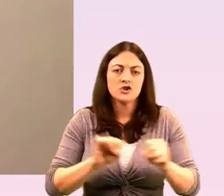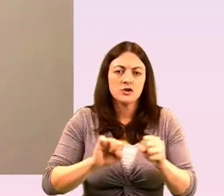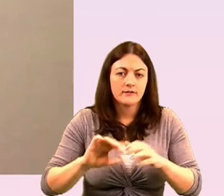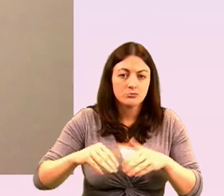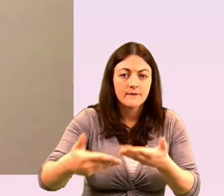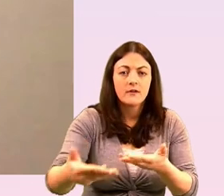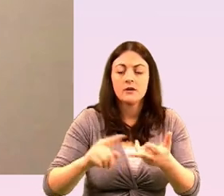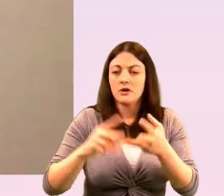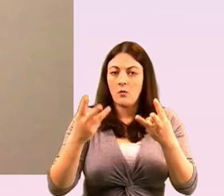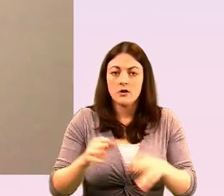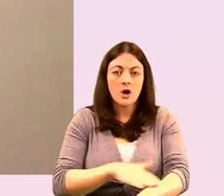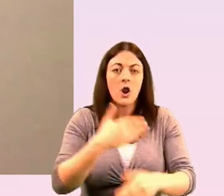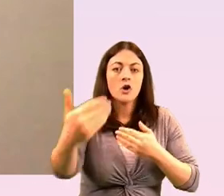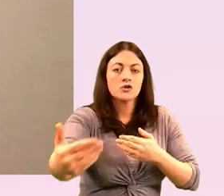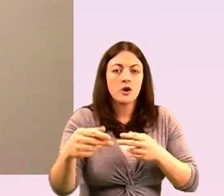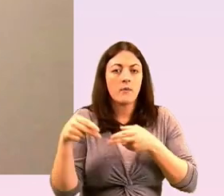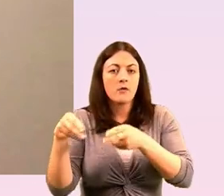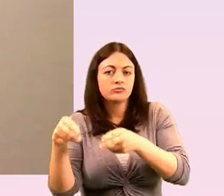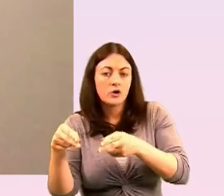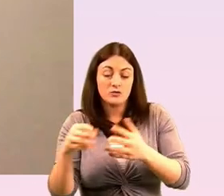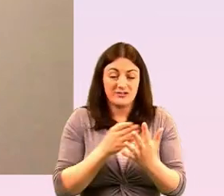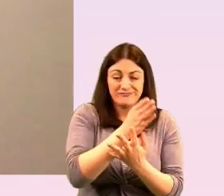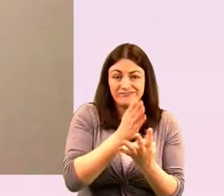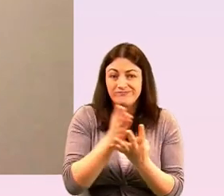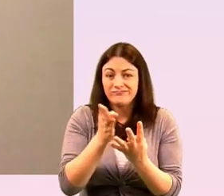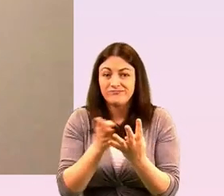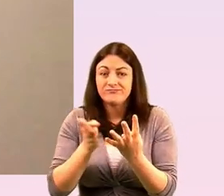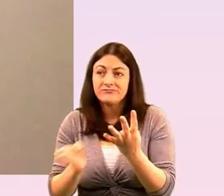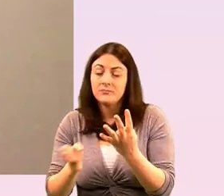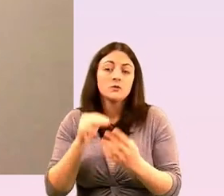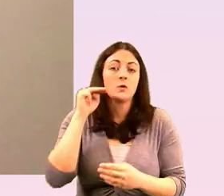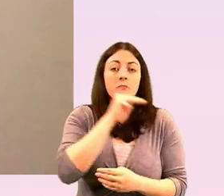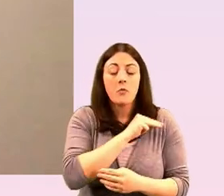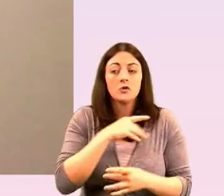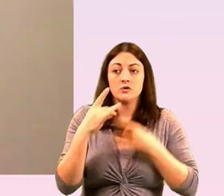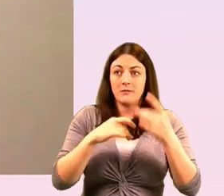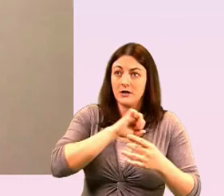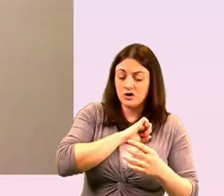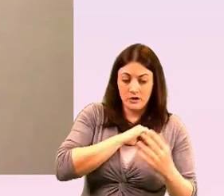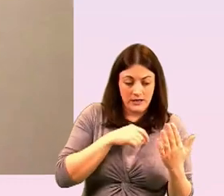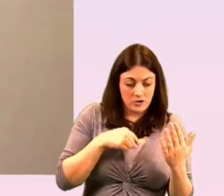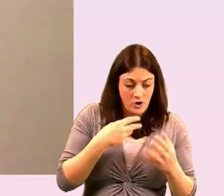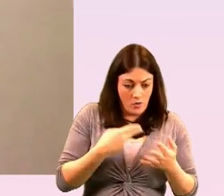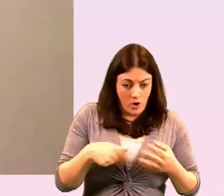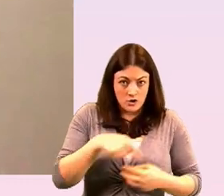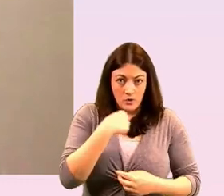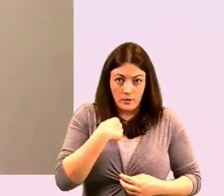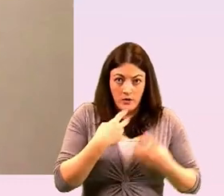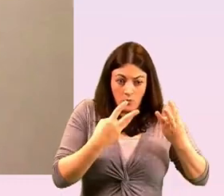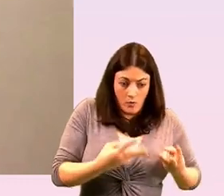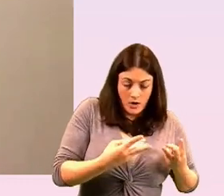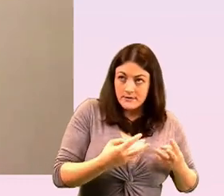approach um and i i totally agree with gavin some of our job is to try and package with partners